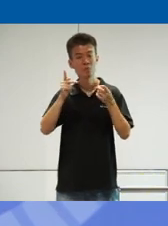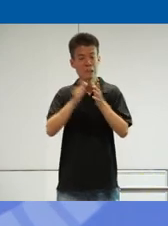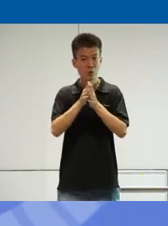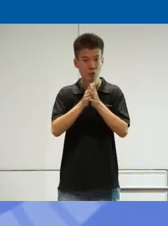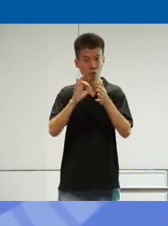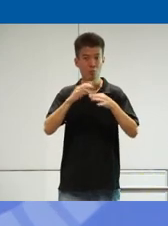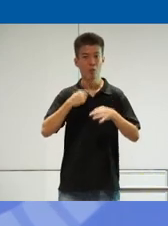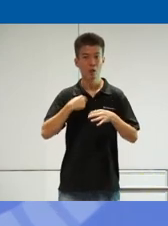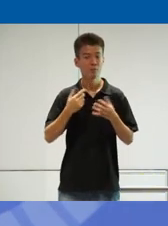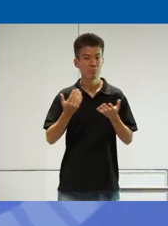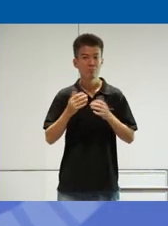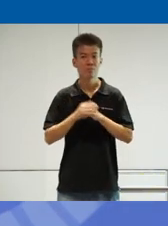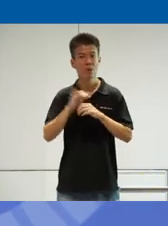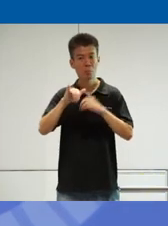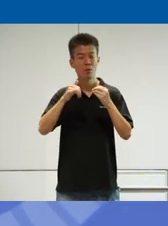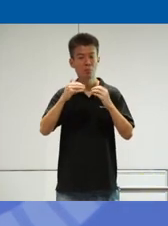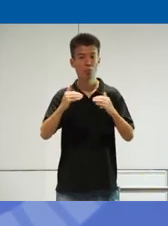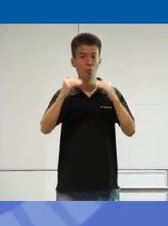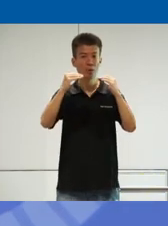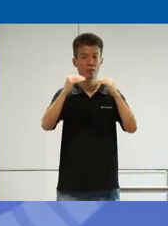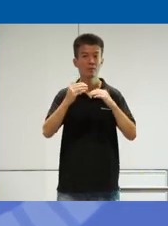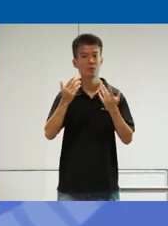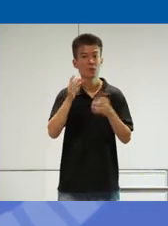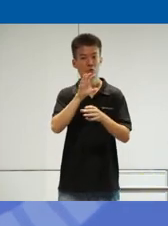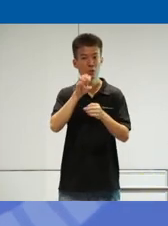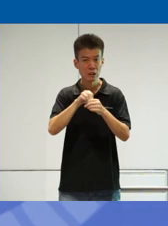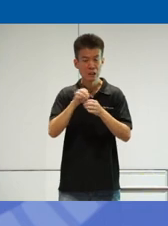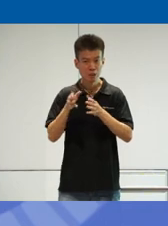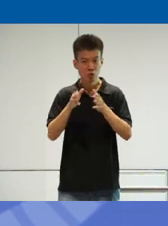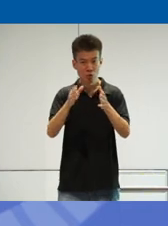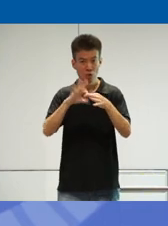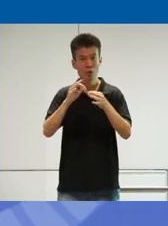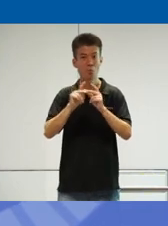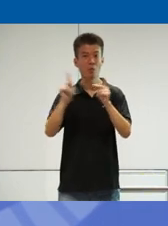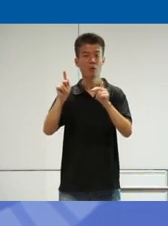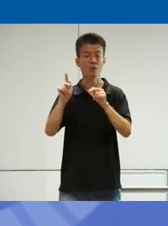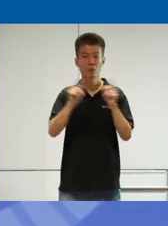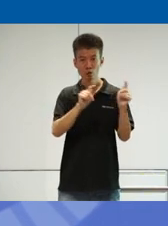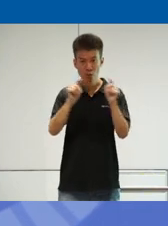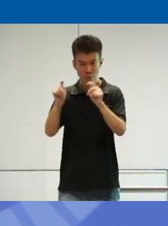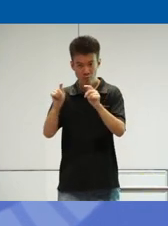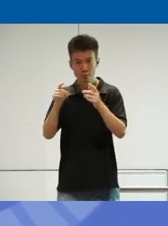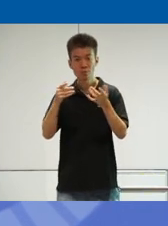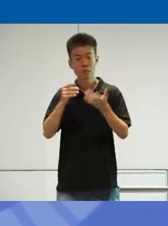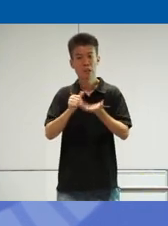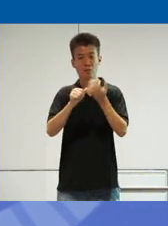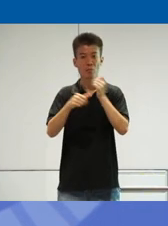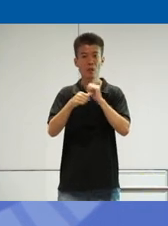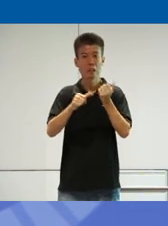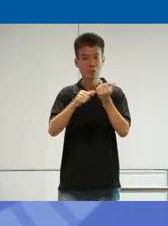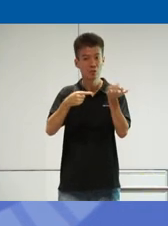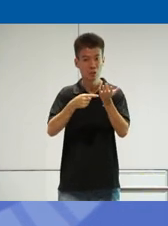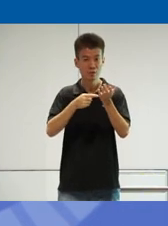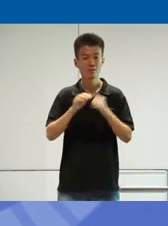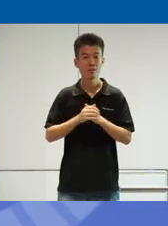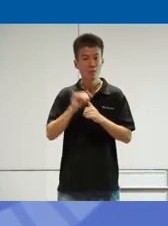of mine, and that is about promoting inclusive journeys on our public transportation enabled by assistive tech. And that